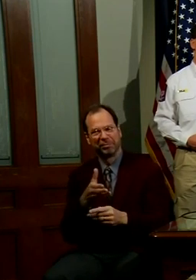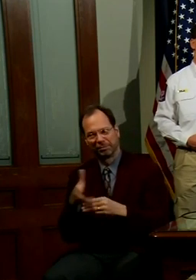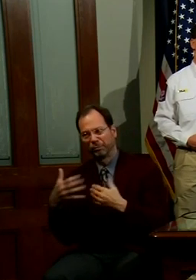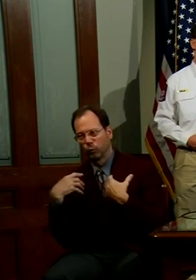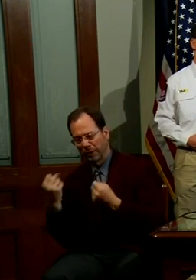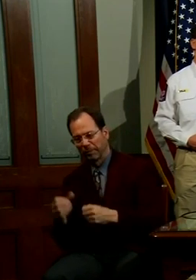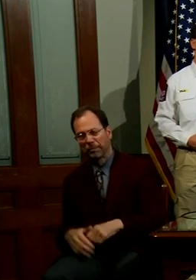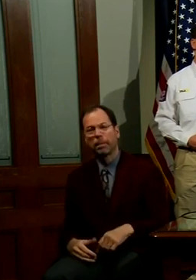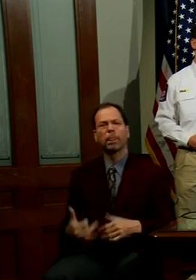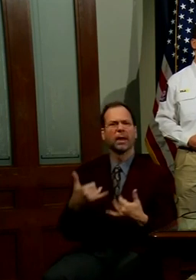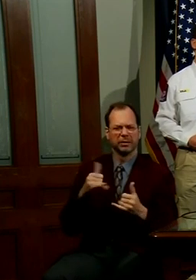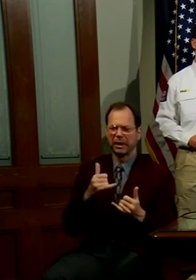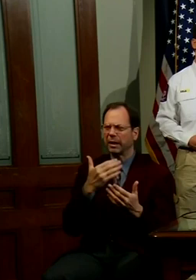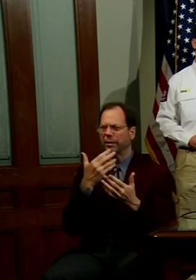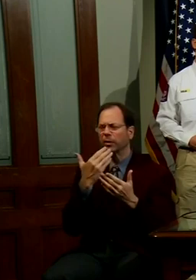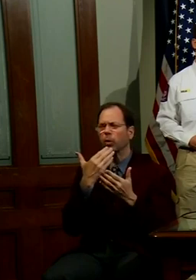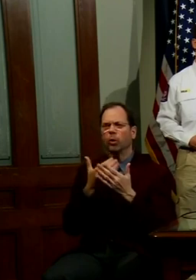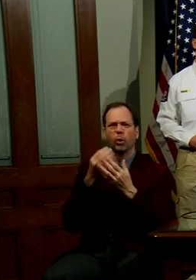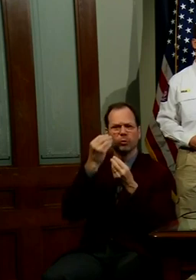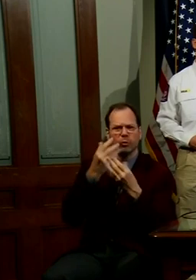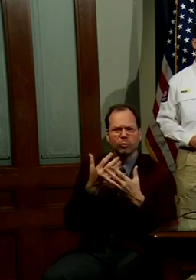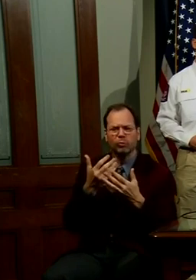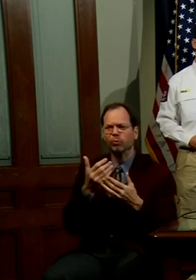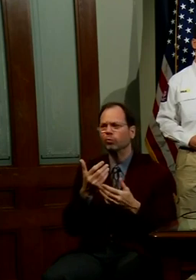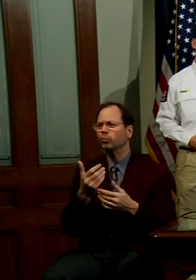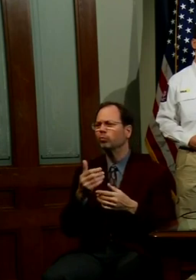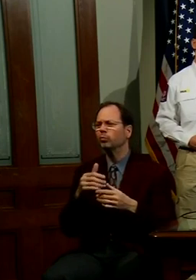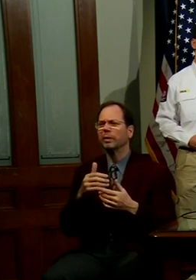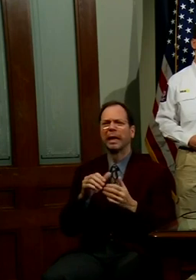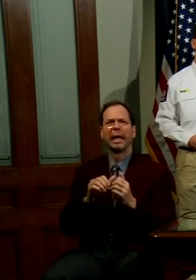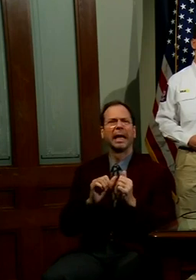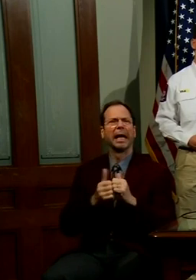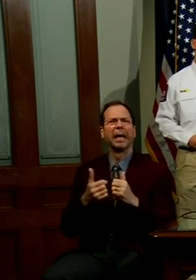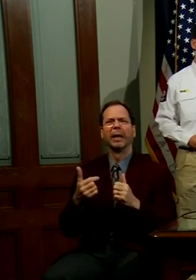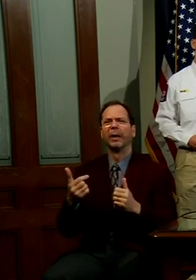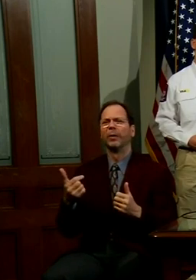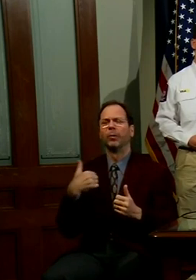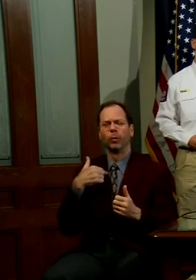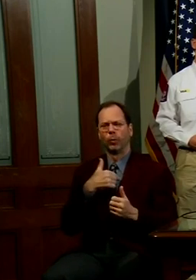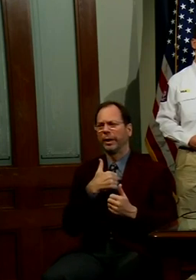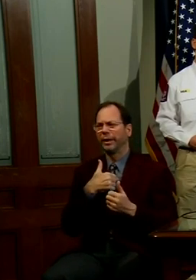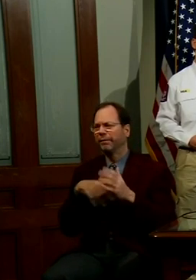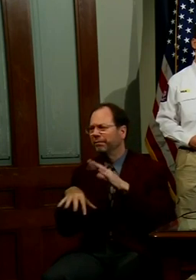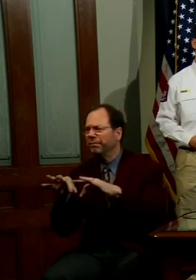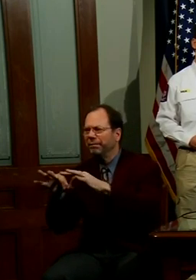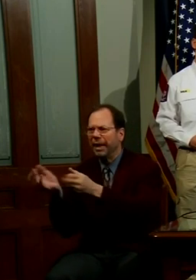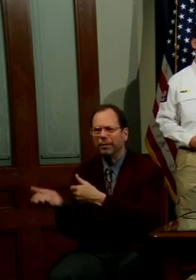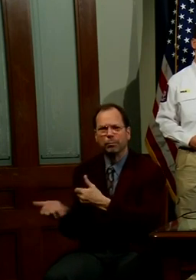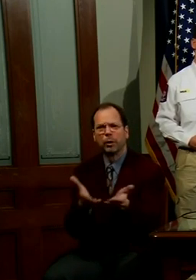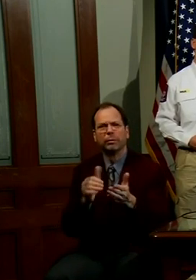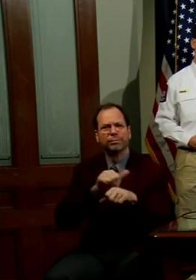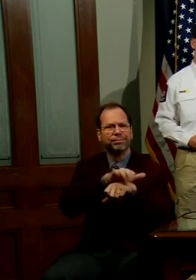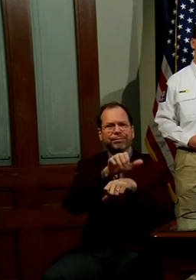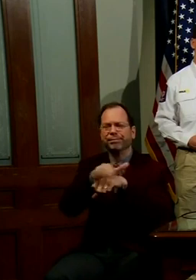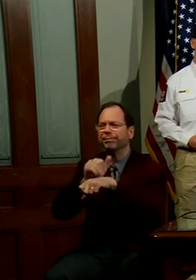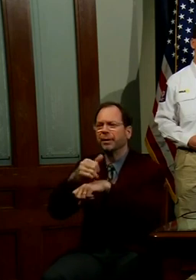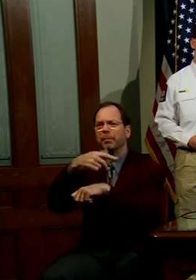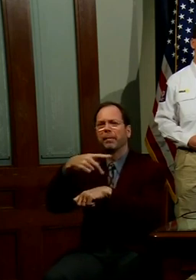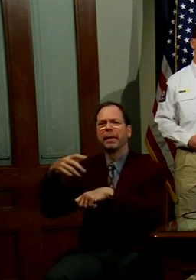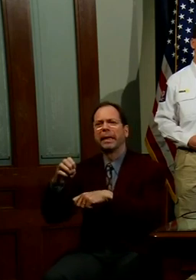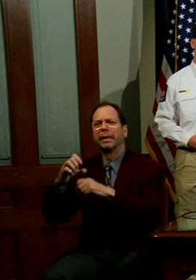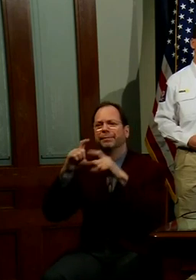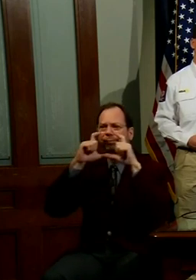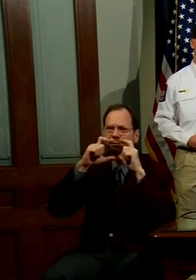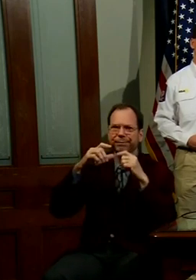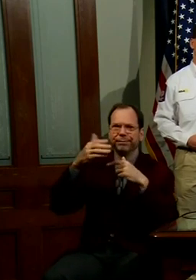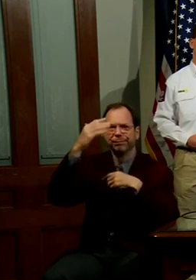very good news with regard to our ability to provide even more PPE to facilities across the entire state of Texas.